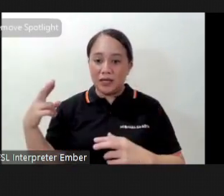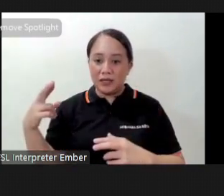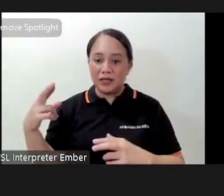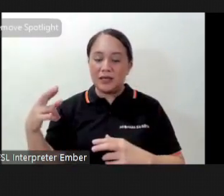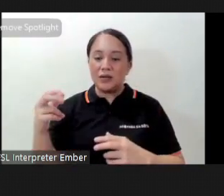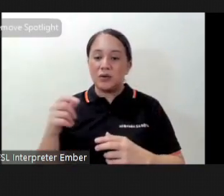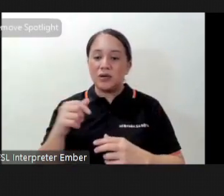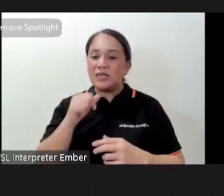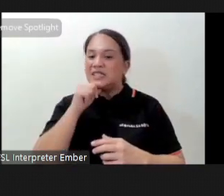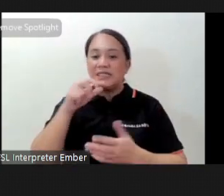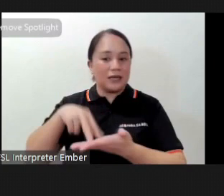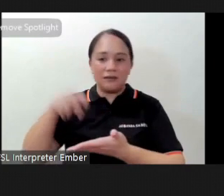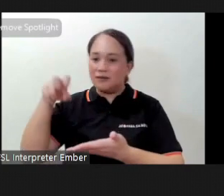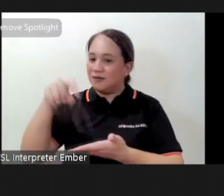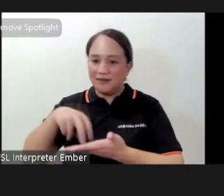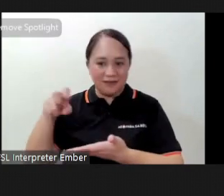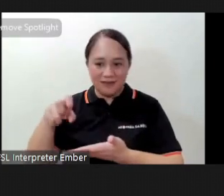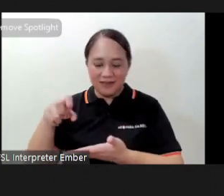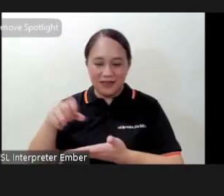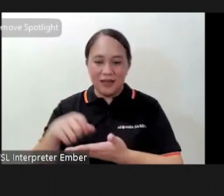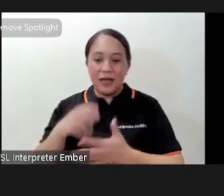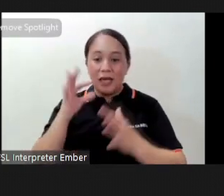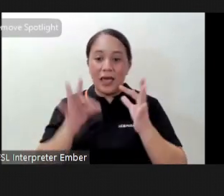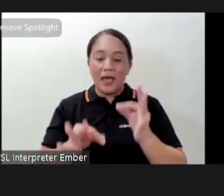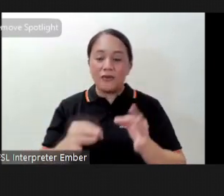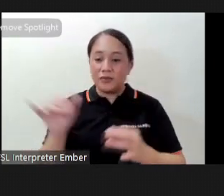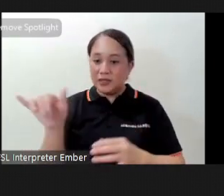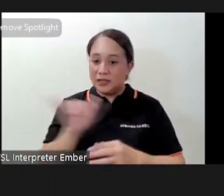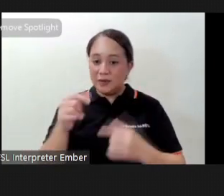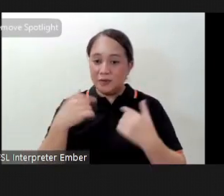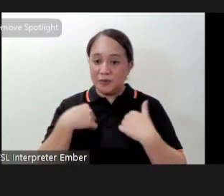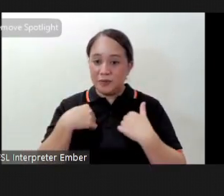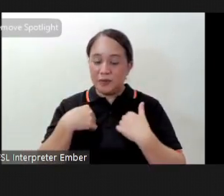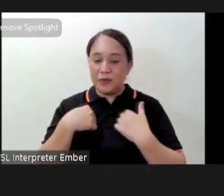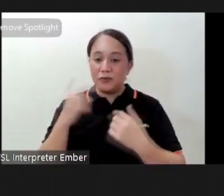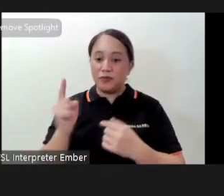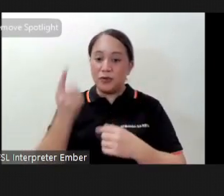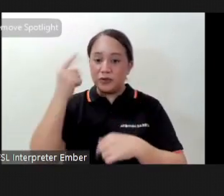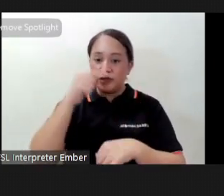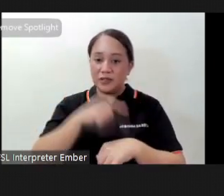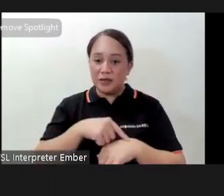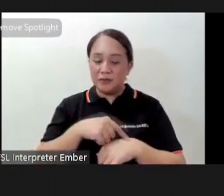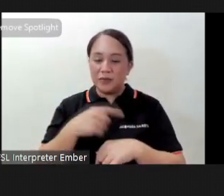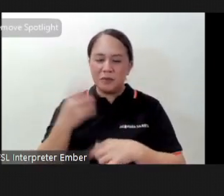actually not jumping so if you were like me who saw this move for the first time then you